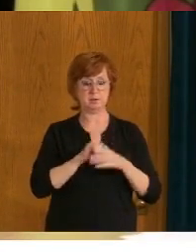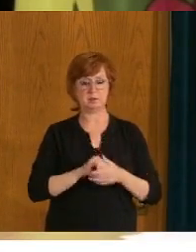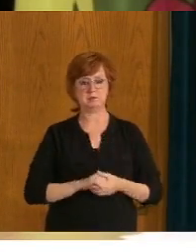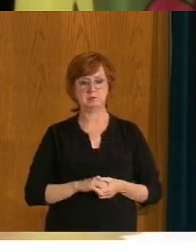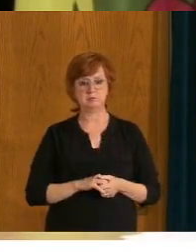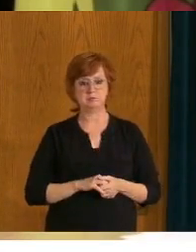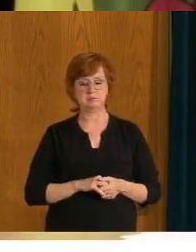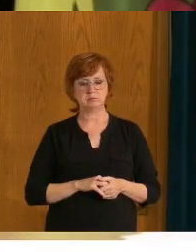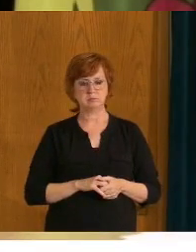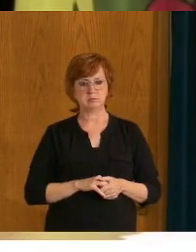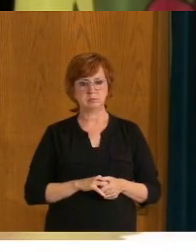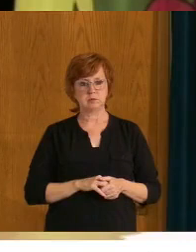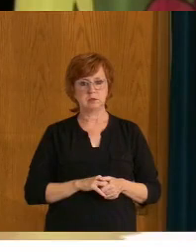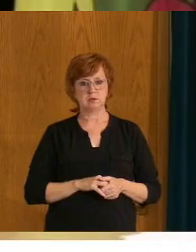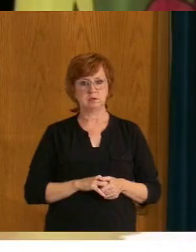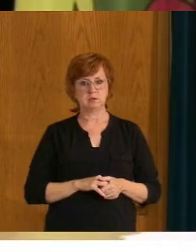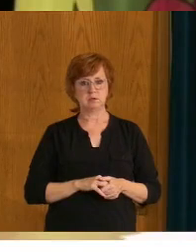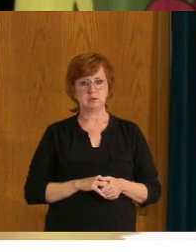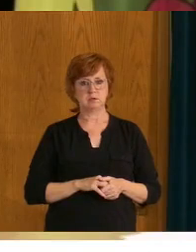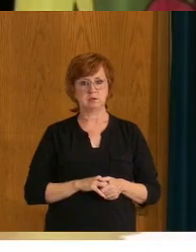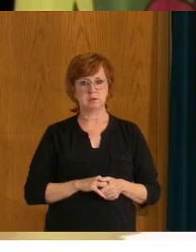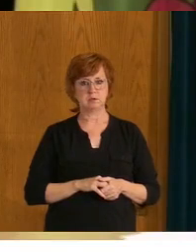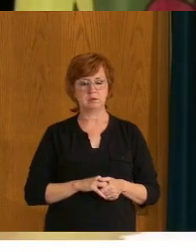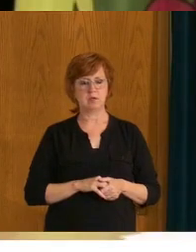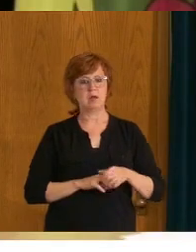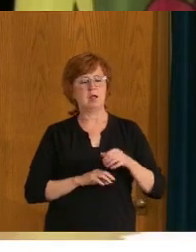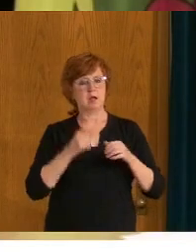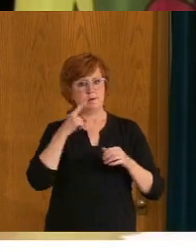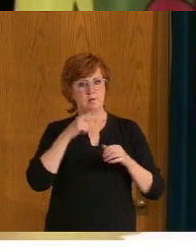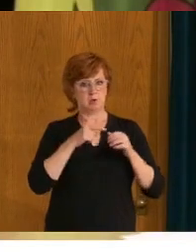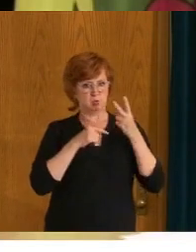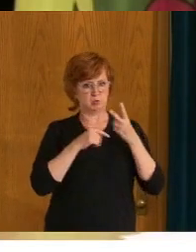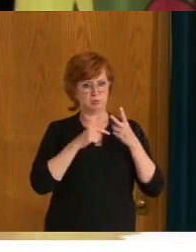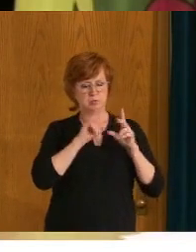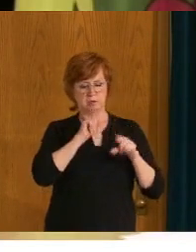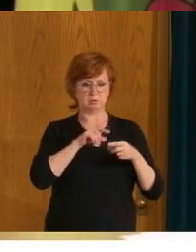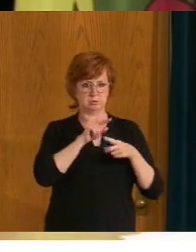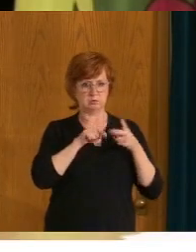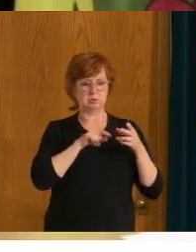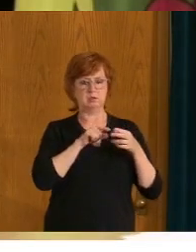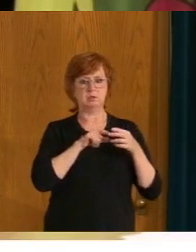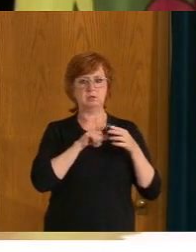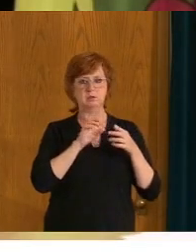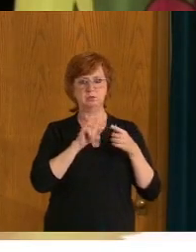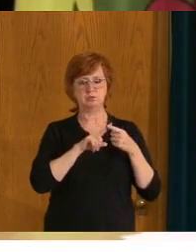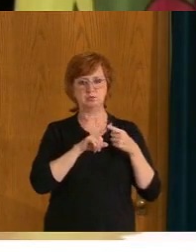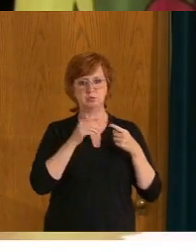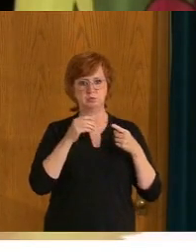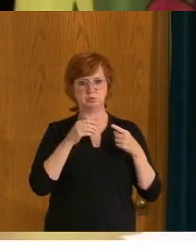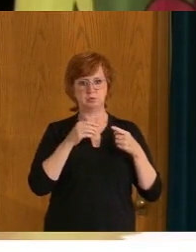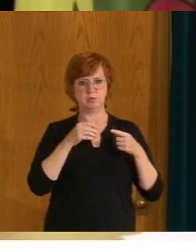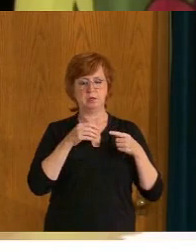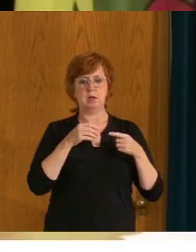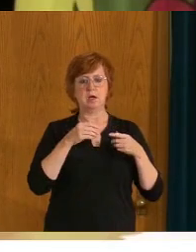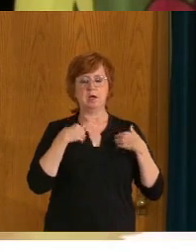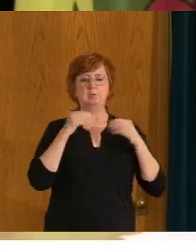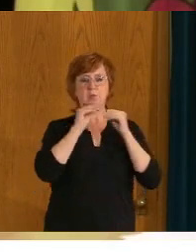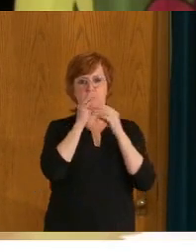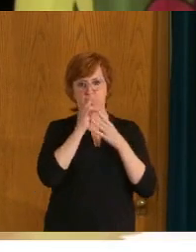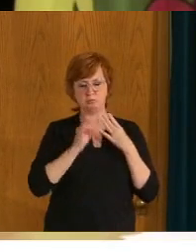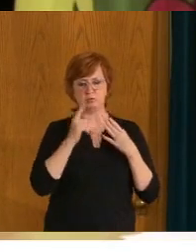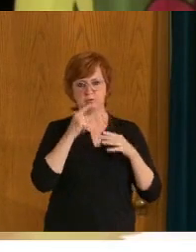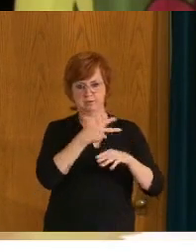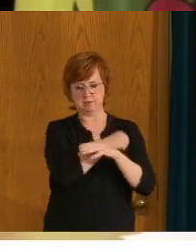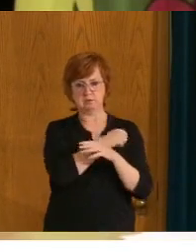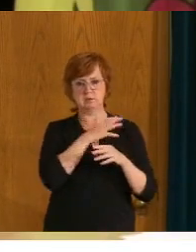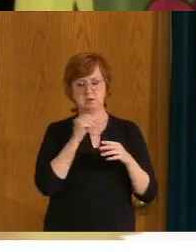make vaccines available to as many people, but yes, uh, first doses. Um, and, and, you I would, I would just close with this, um, you know, throughout this